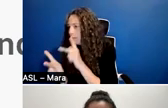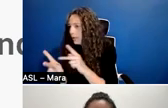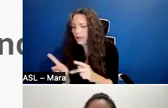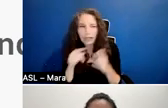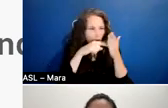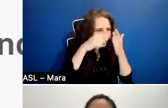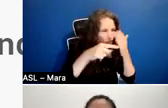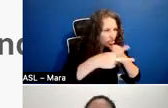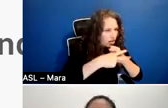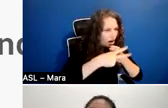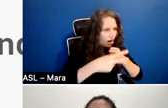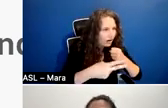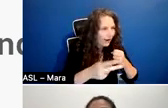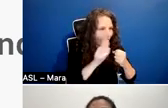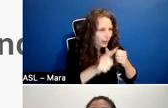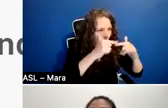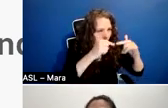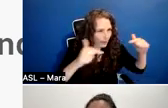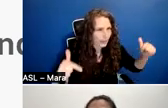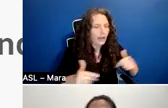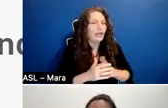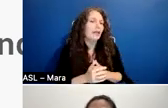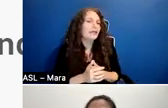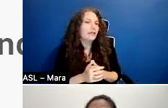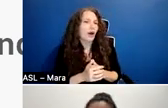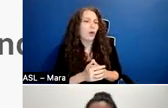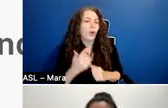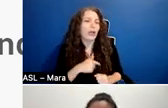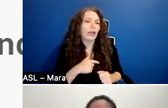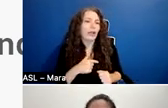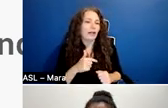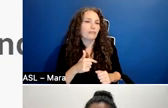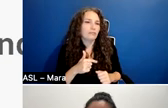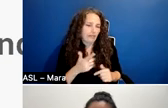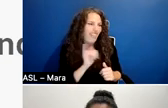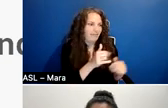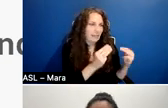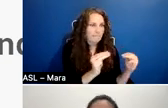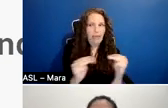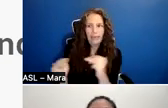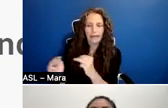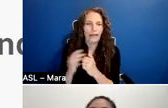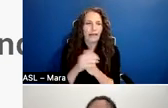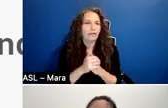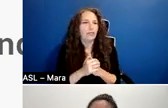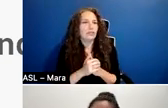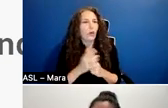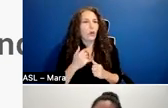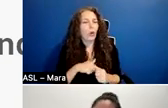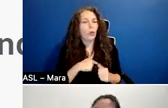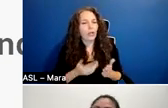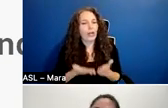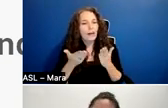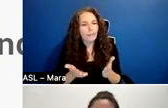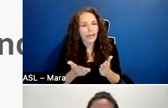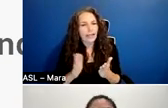information gathering. We recommend that you stay, uh, you keep your research very organized and hopefully it's something